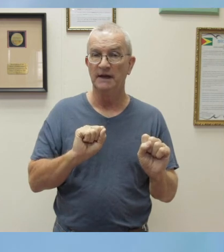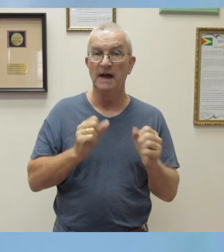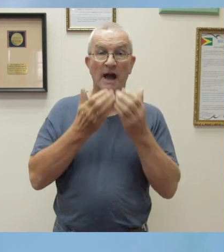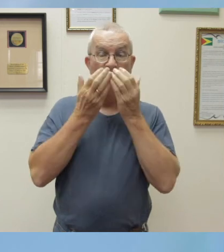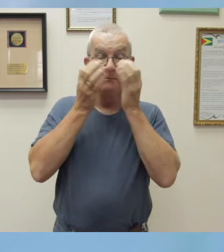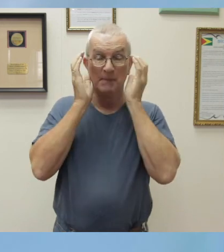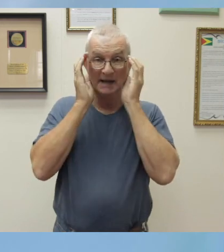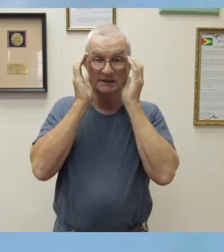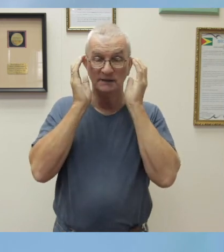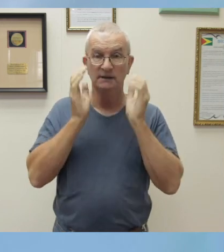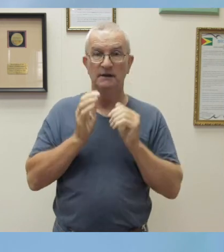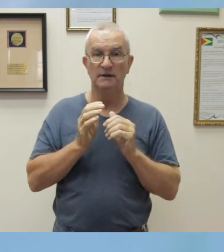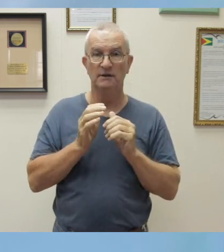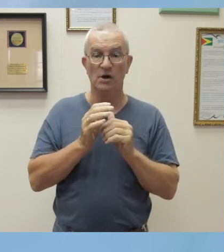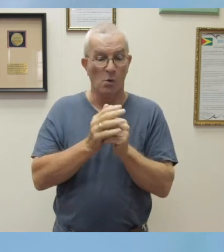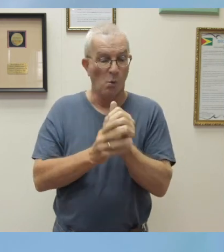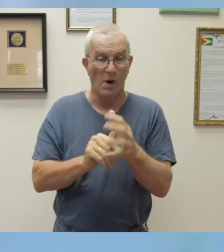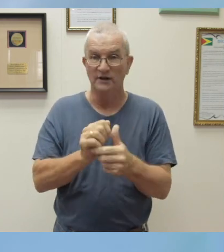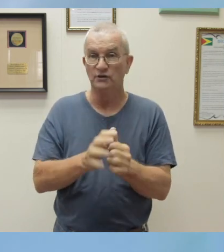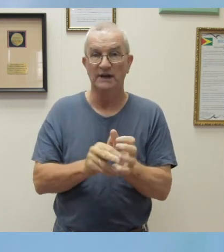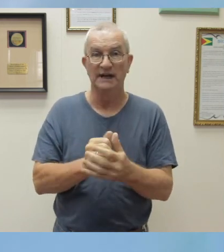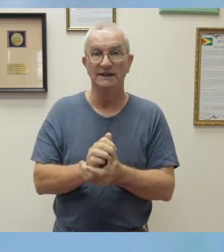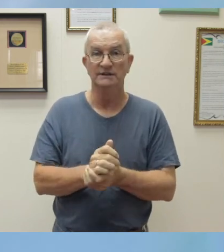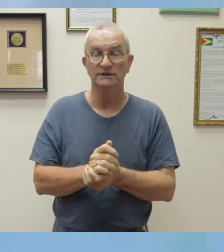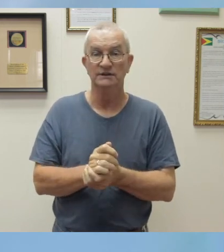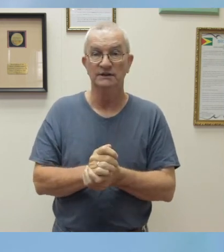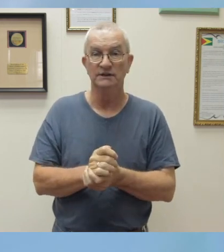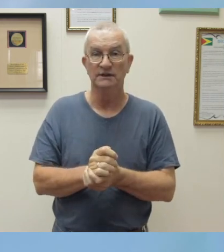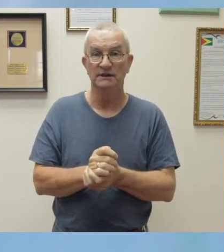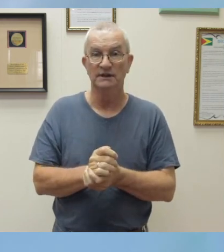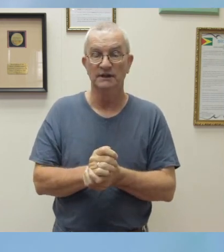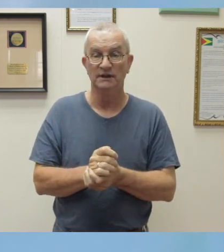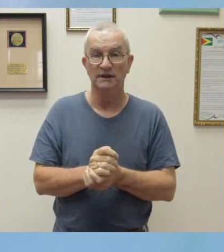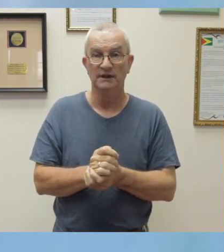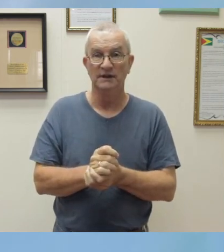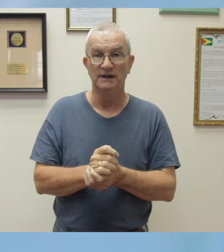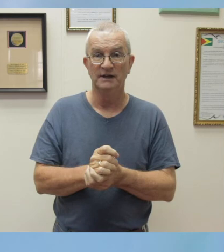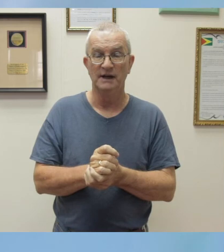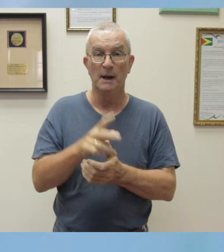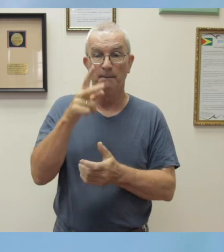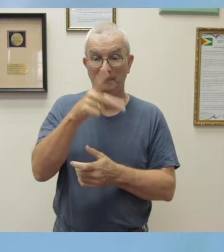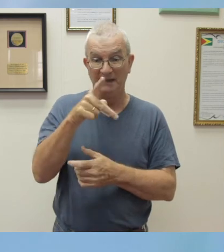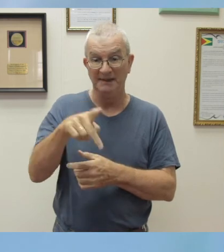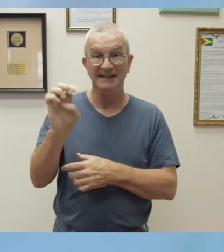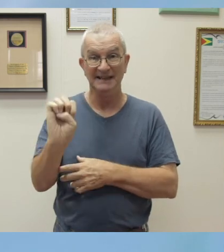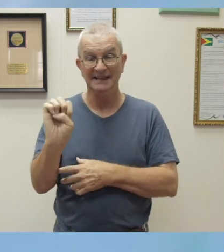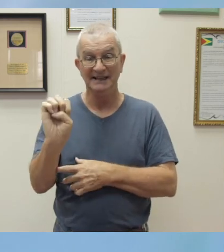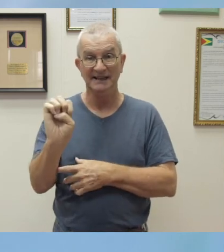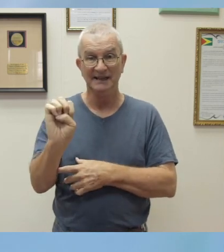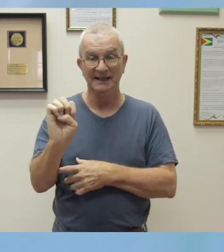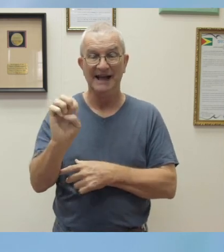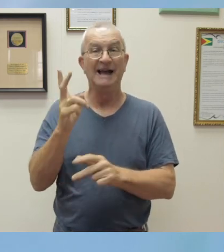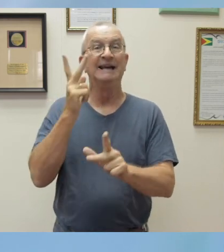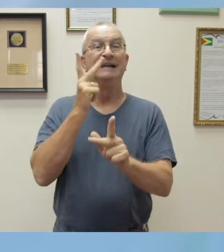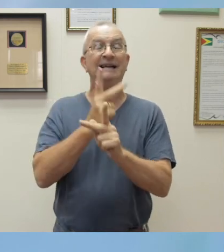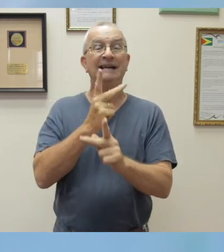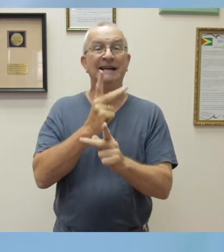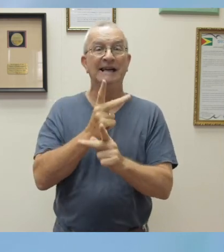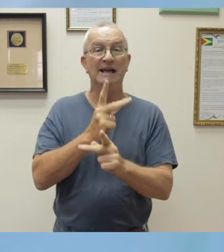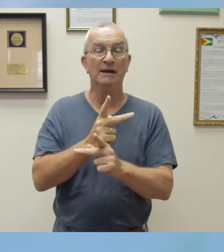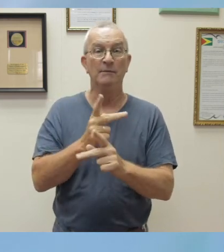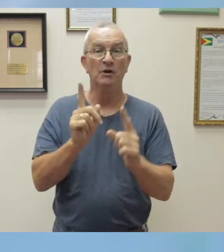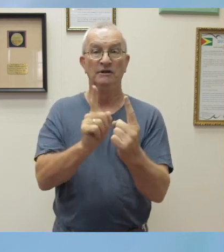wash your hands, wear your PPE, and keep your physical distancing